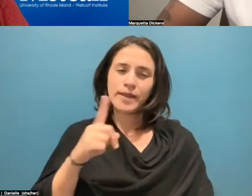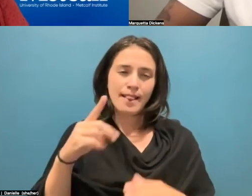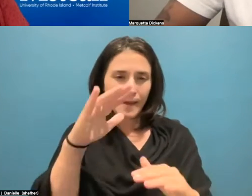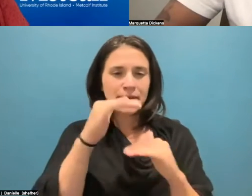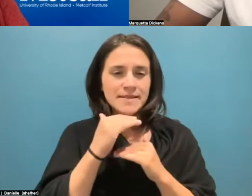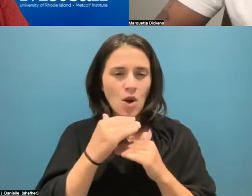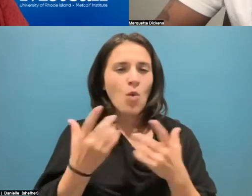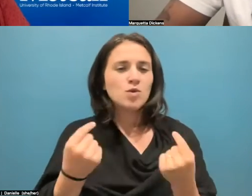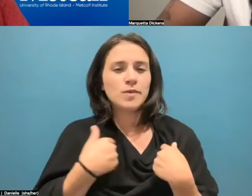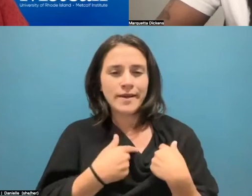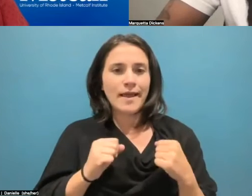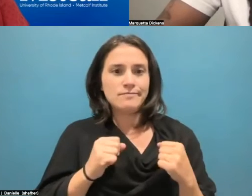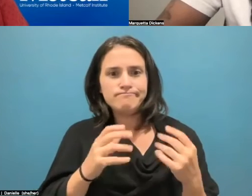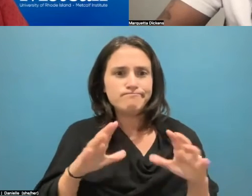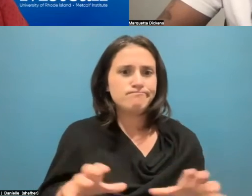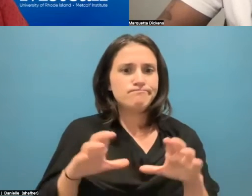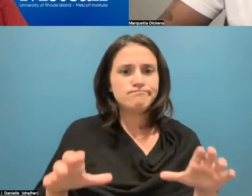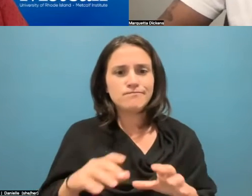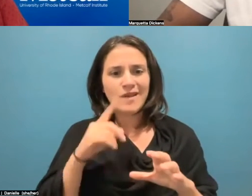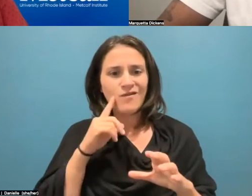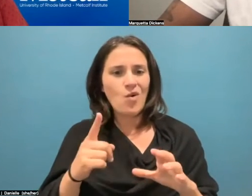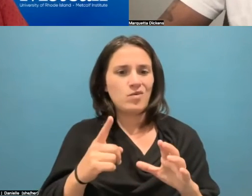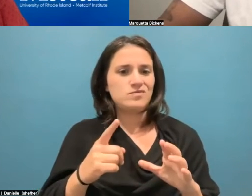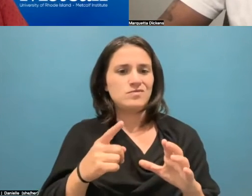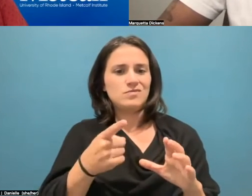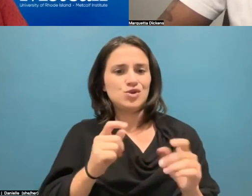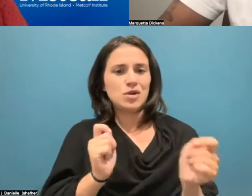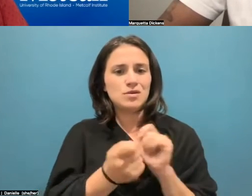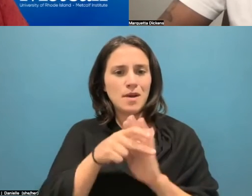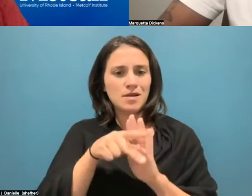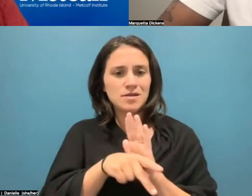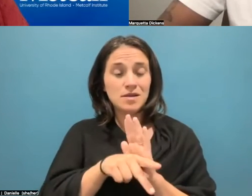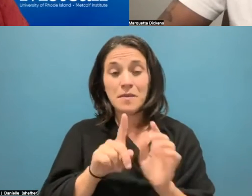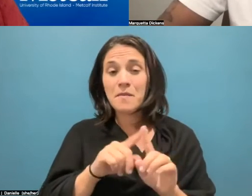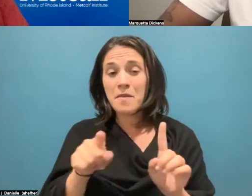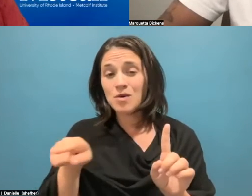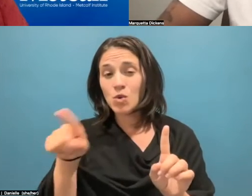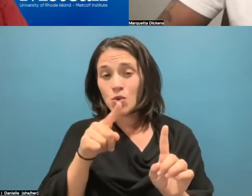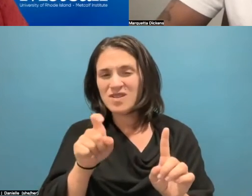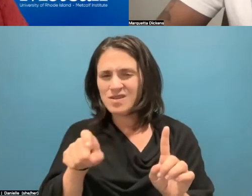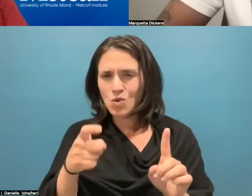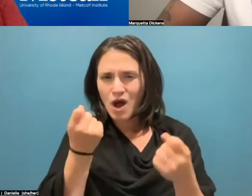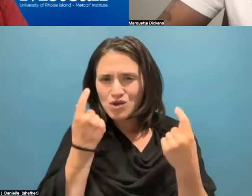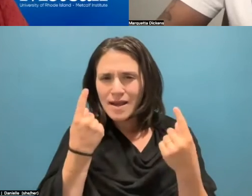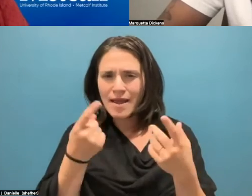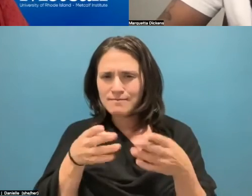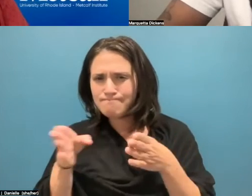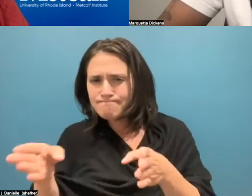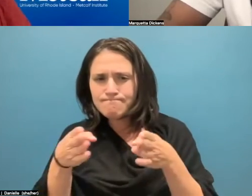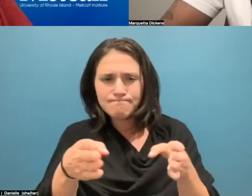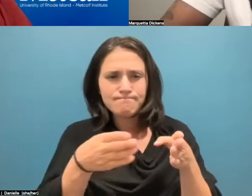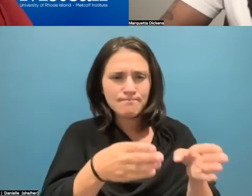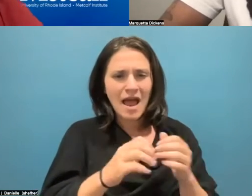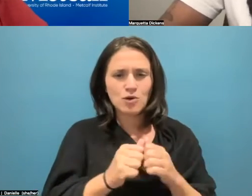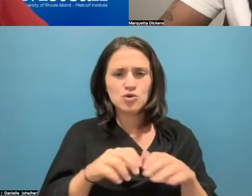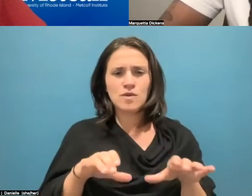change. But, you know, understanding the avenues and how to do that is very important for us. And so for us, it's been